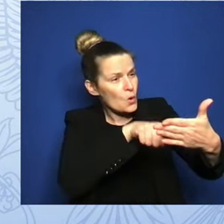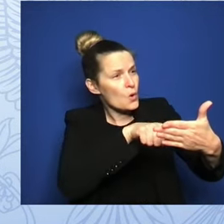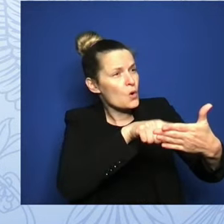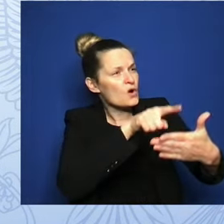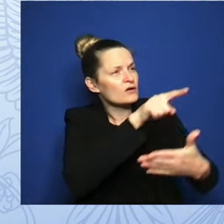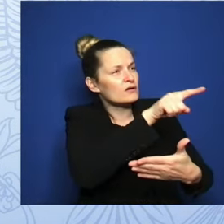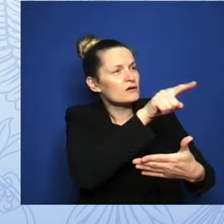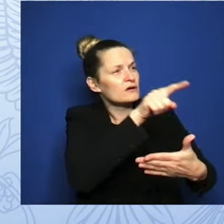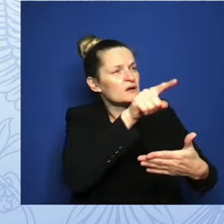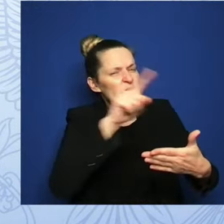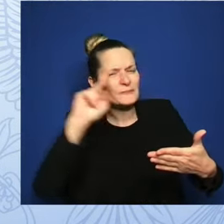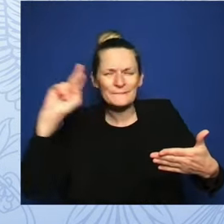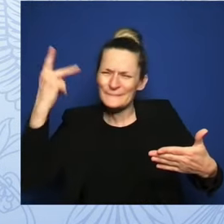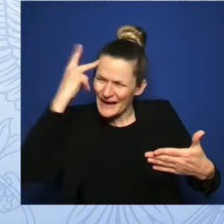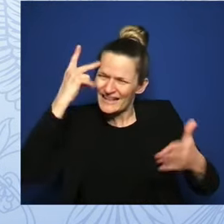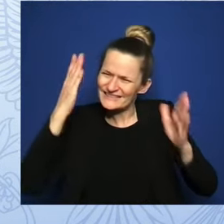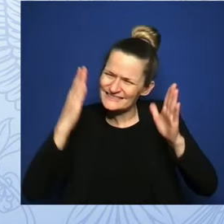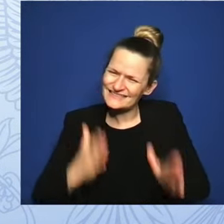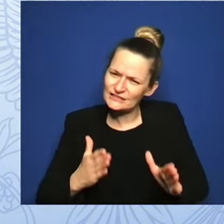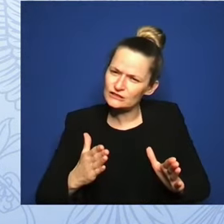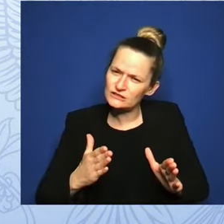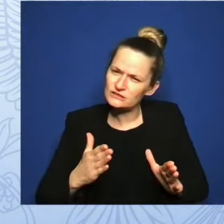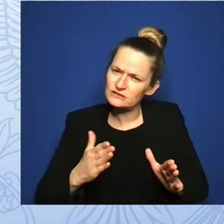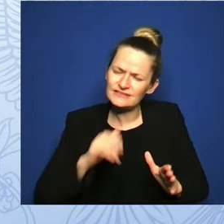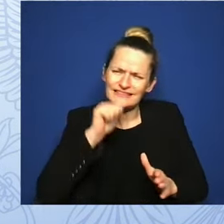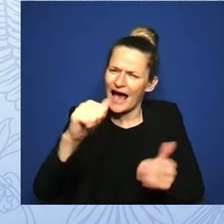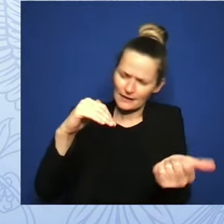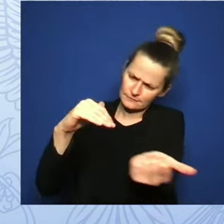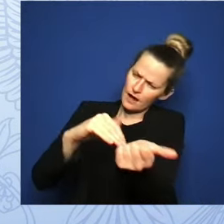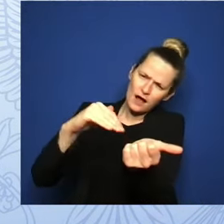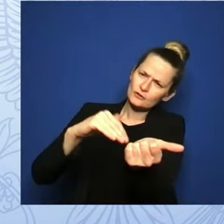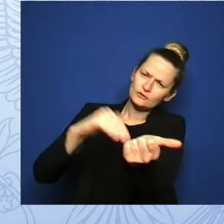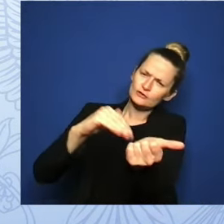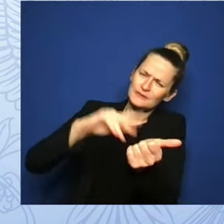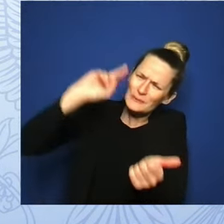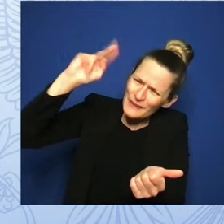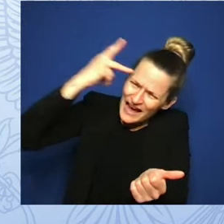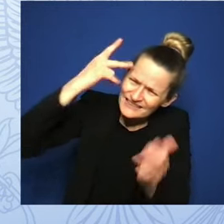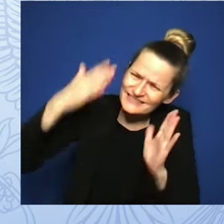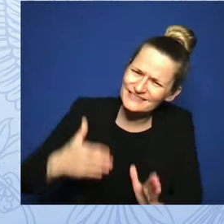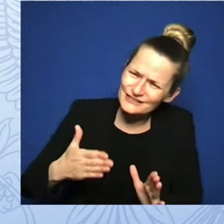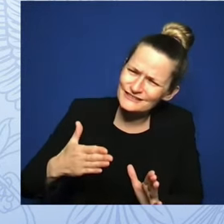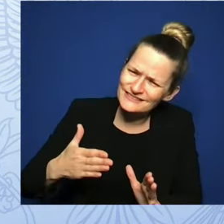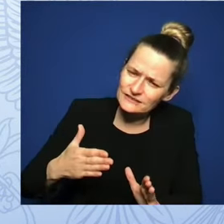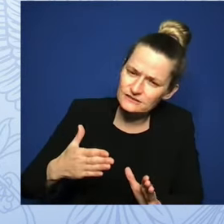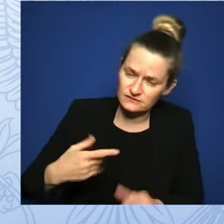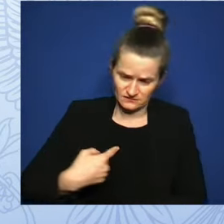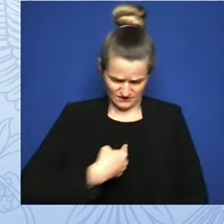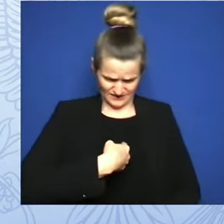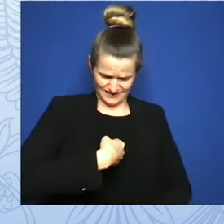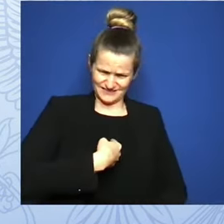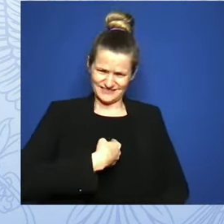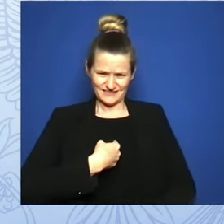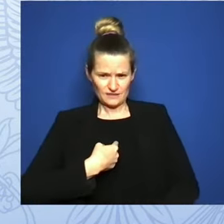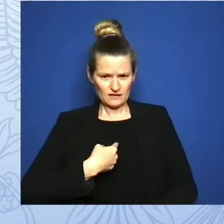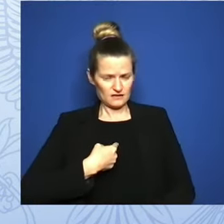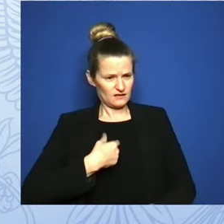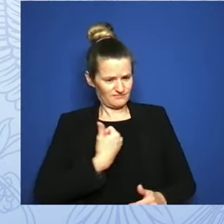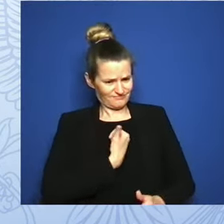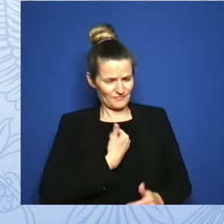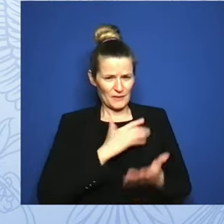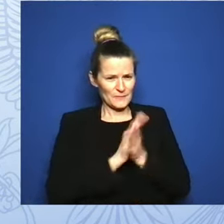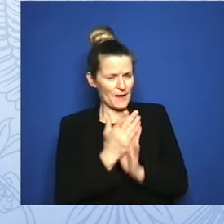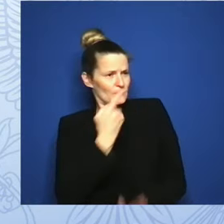physicians like me, and patients like me, can't even discuss the safest options for their